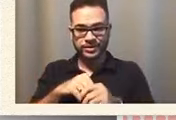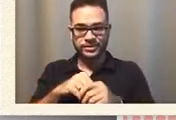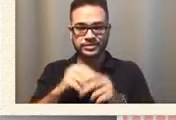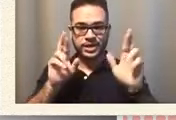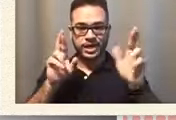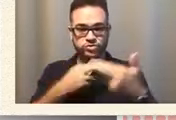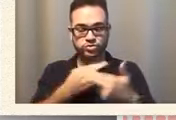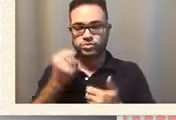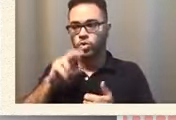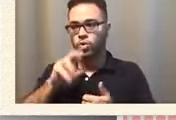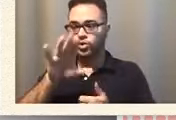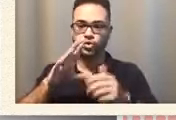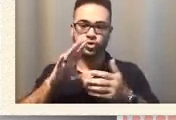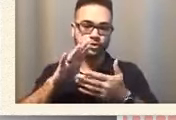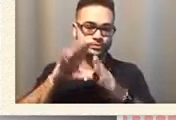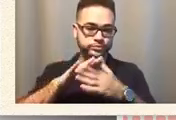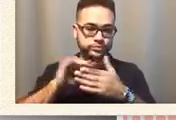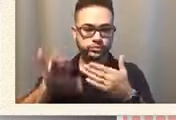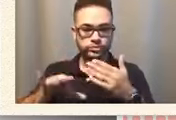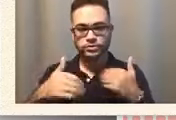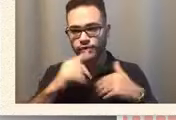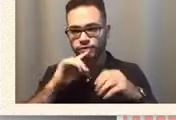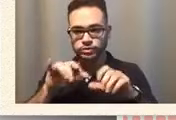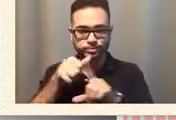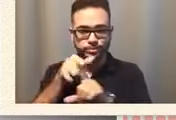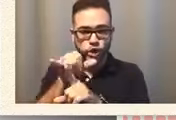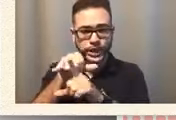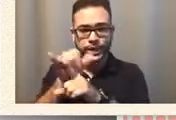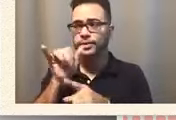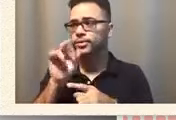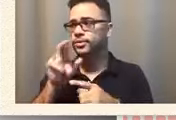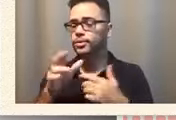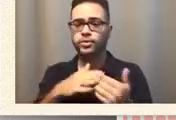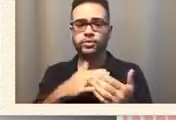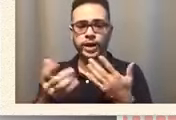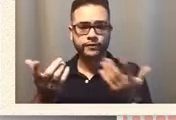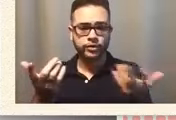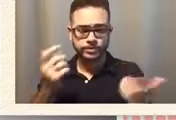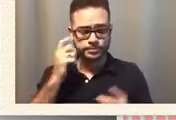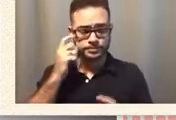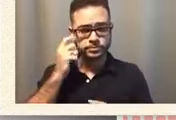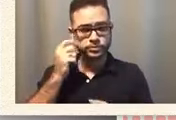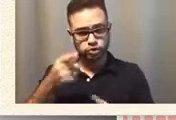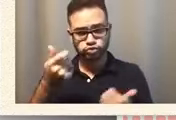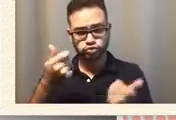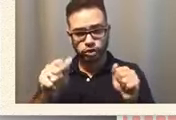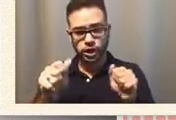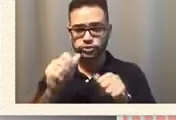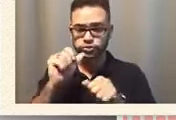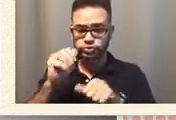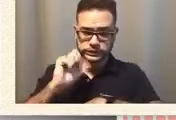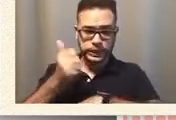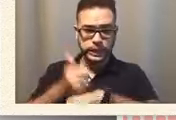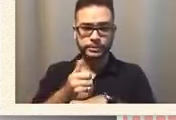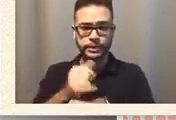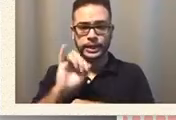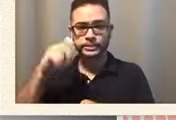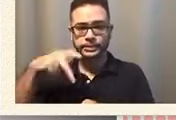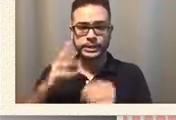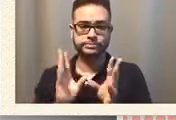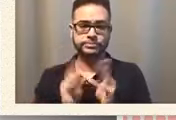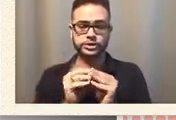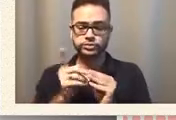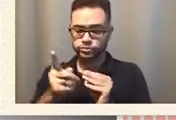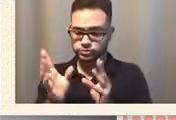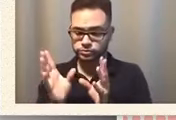or just whatever it is you try to have an iep meeting you meet with the allisons of the world